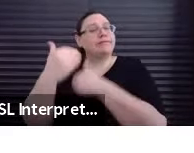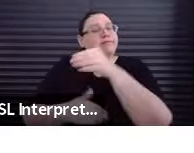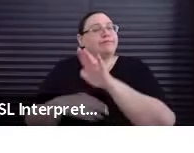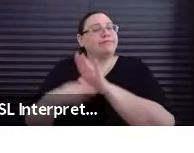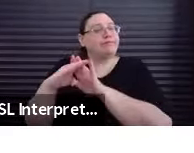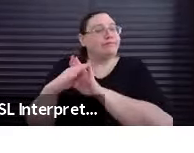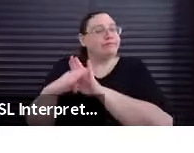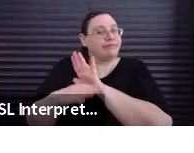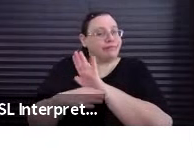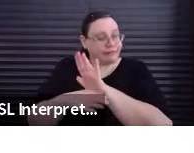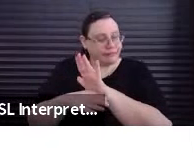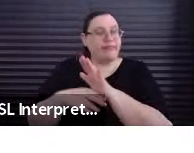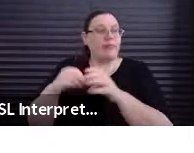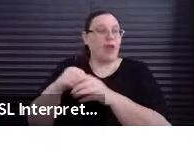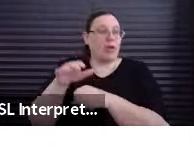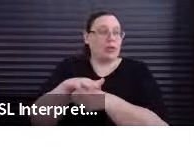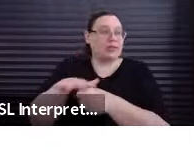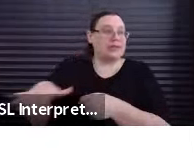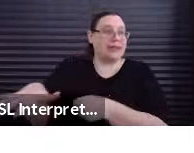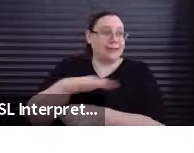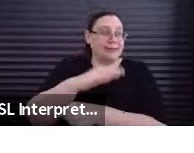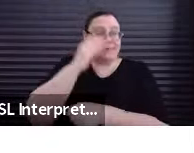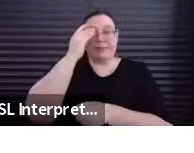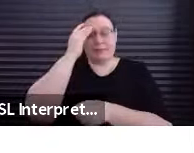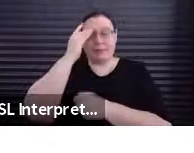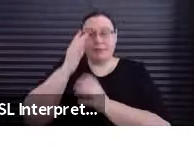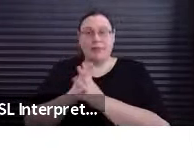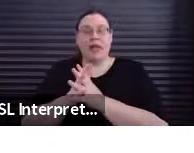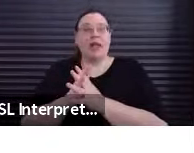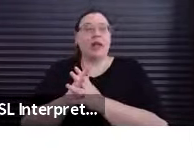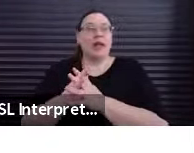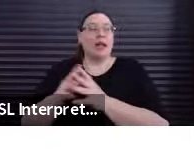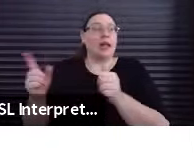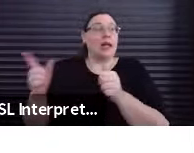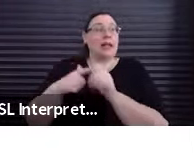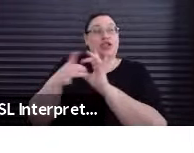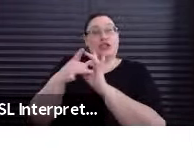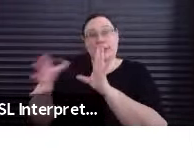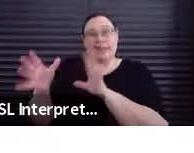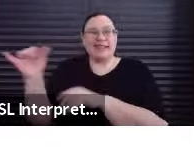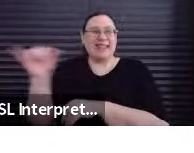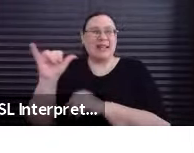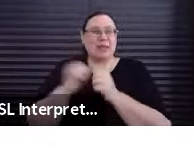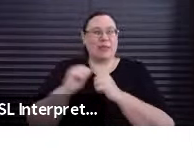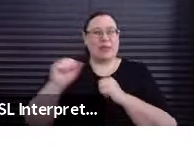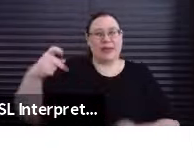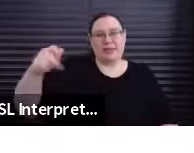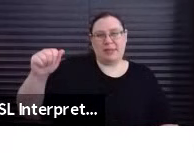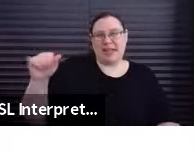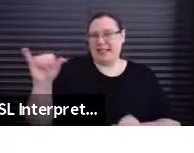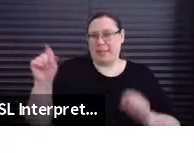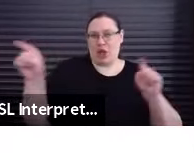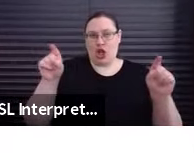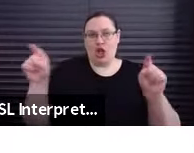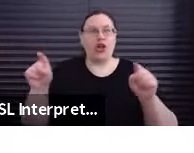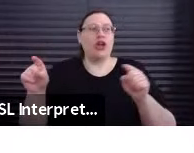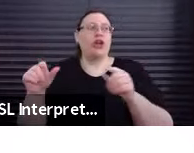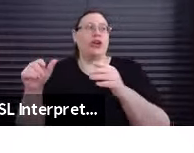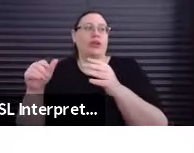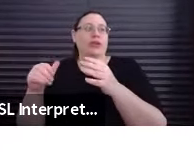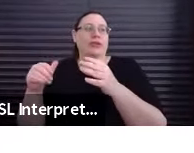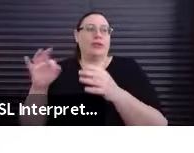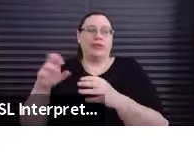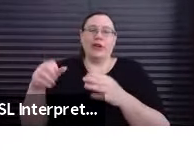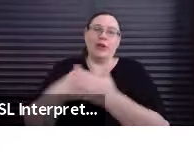under this agreement. The initial release is similar to the short project agreement, free new media, film festivals,